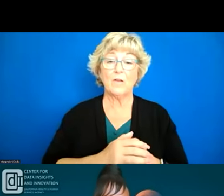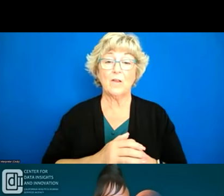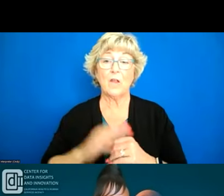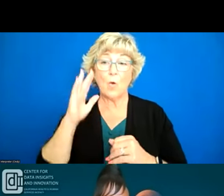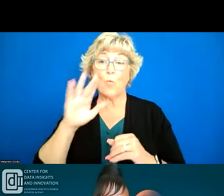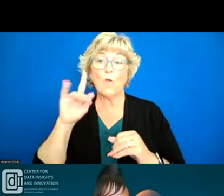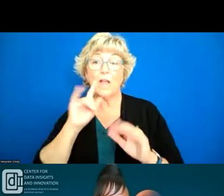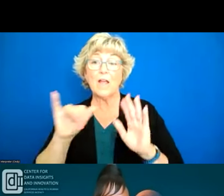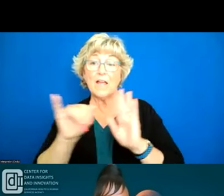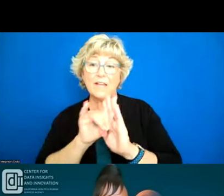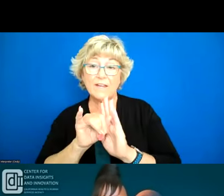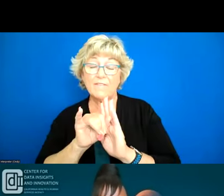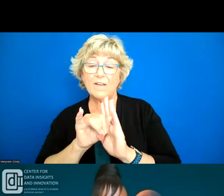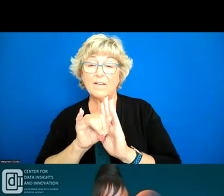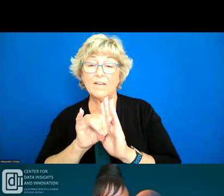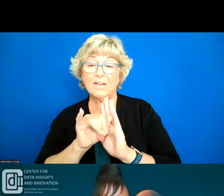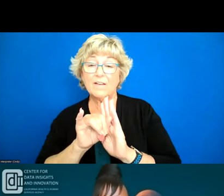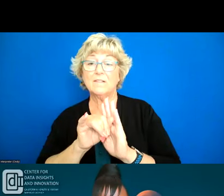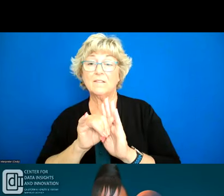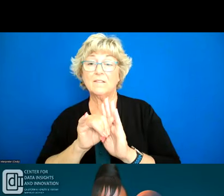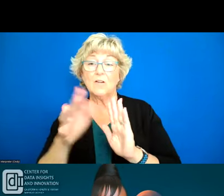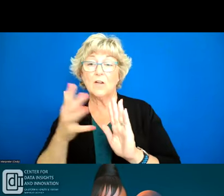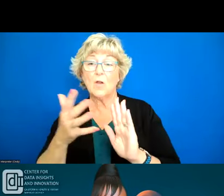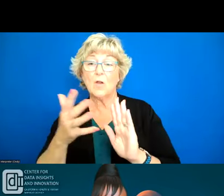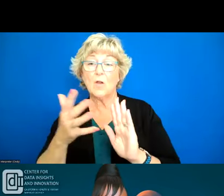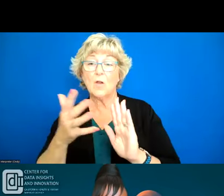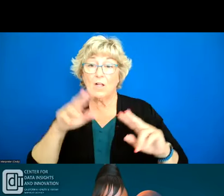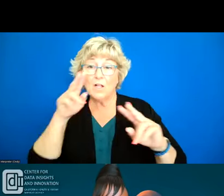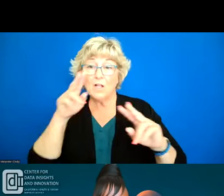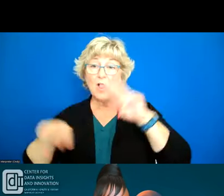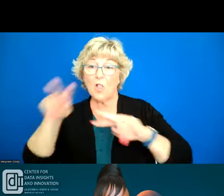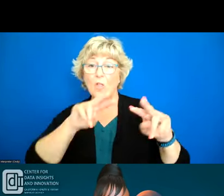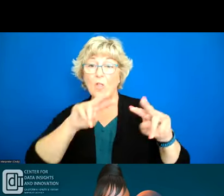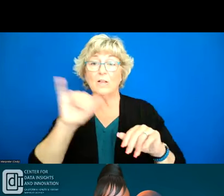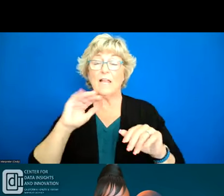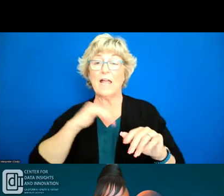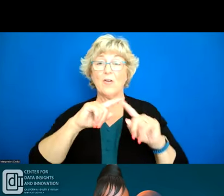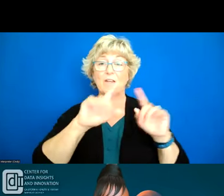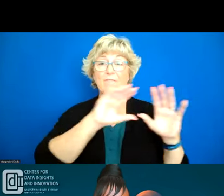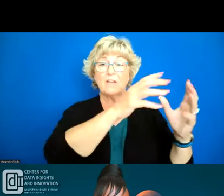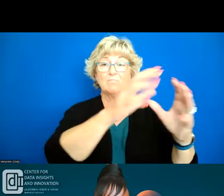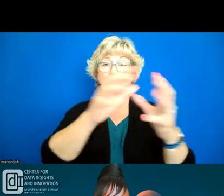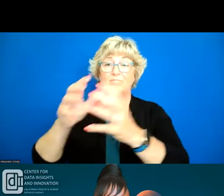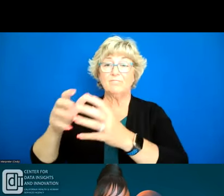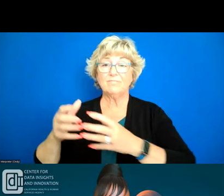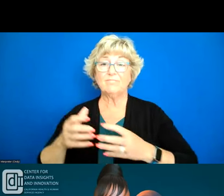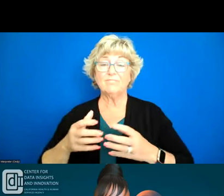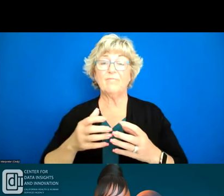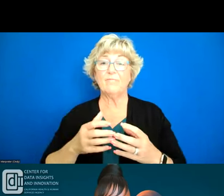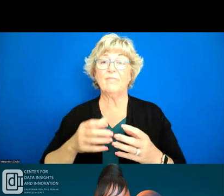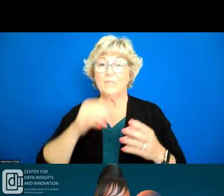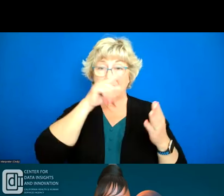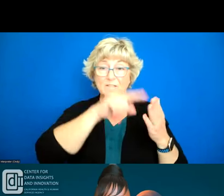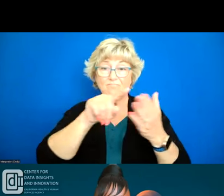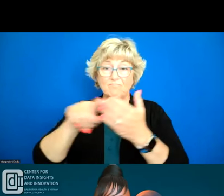identifying and just getting into what the landscape is of our specific demographic data and doing that inventory